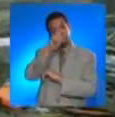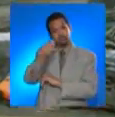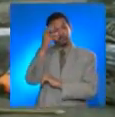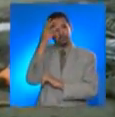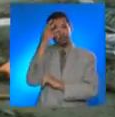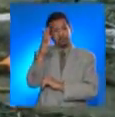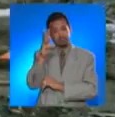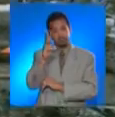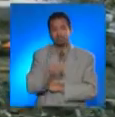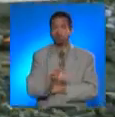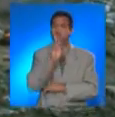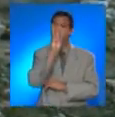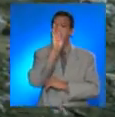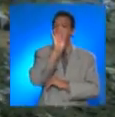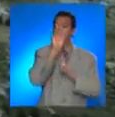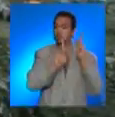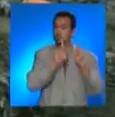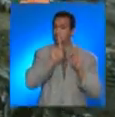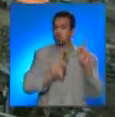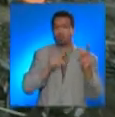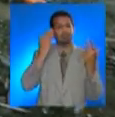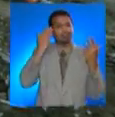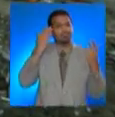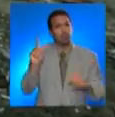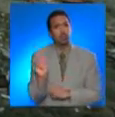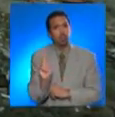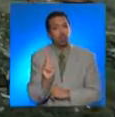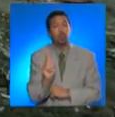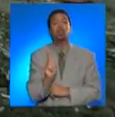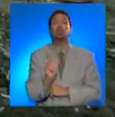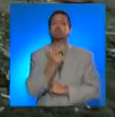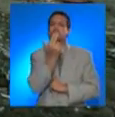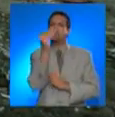68 missing, and 3,500 homeless.